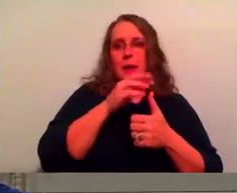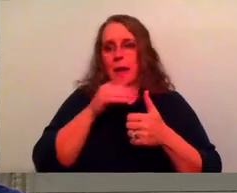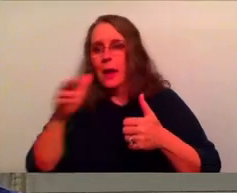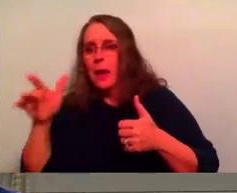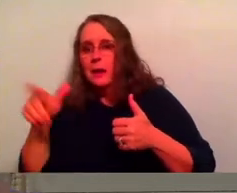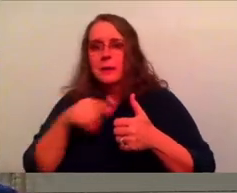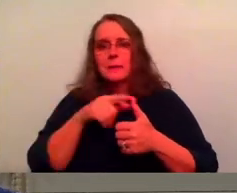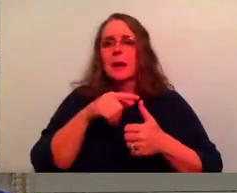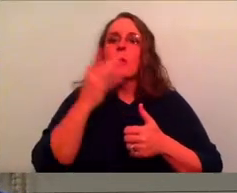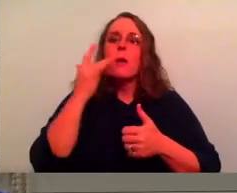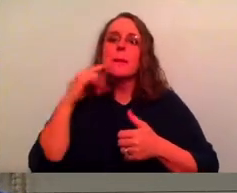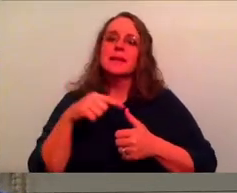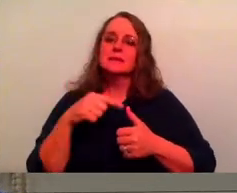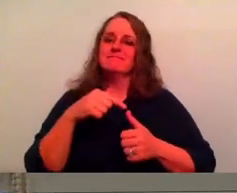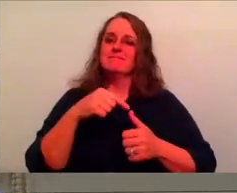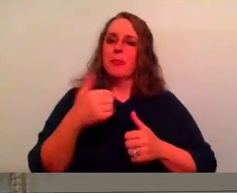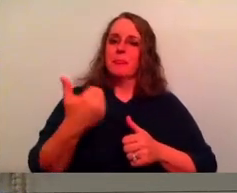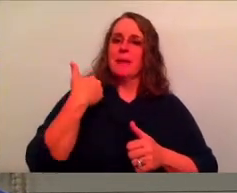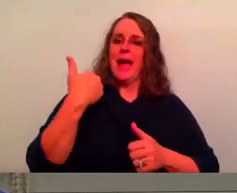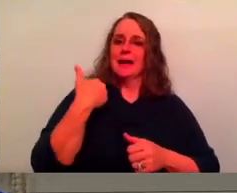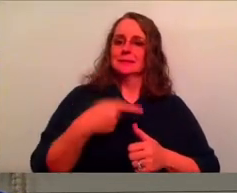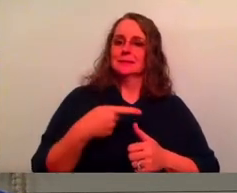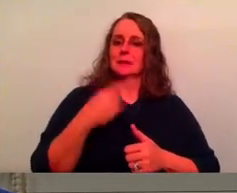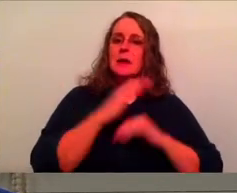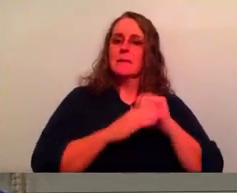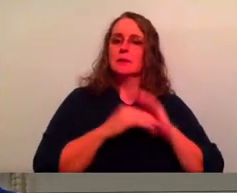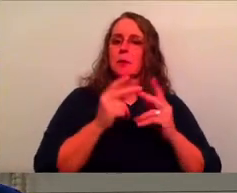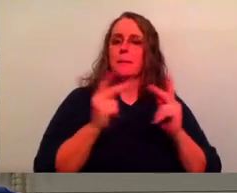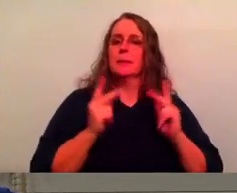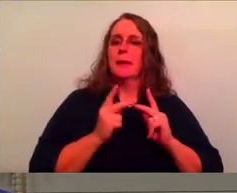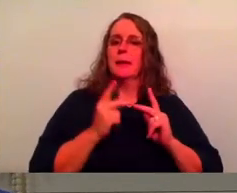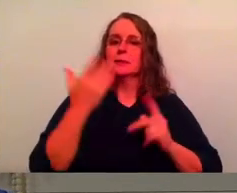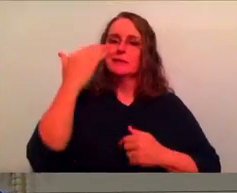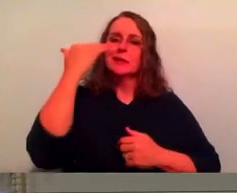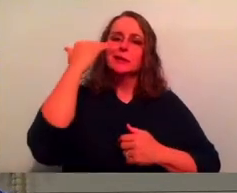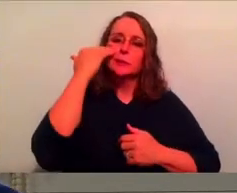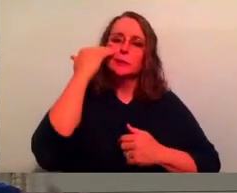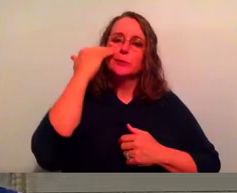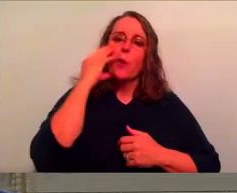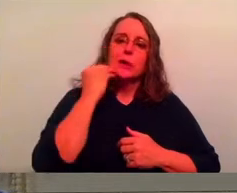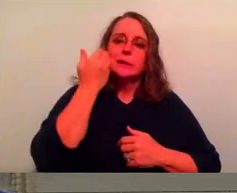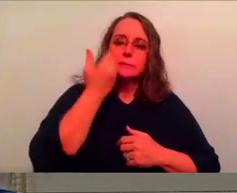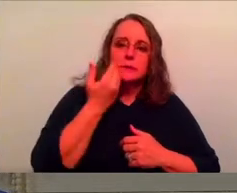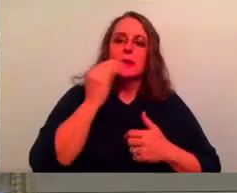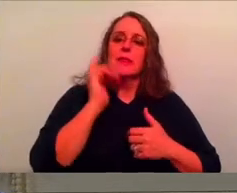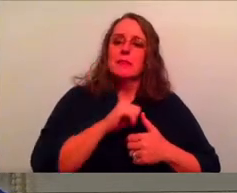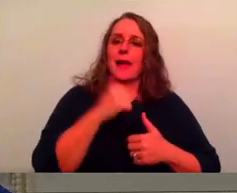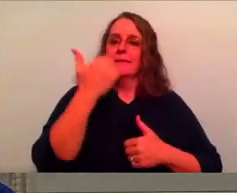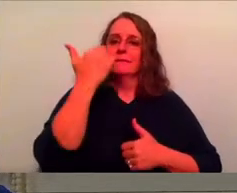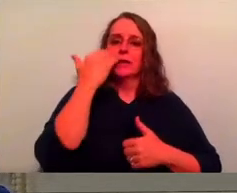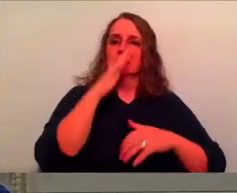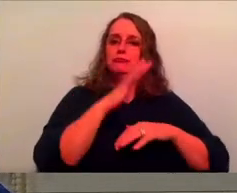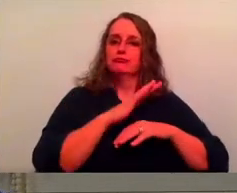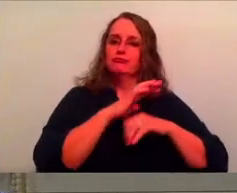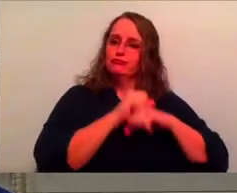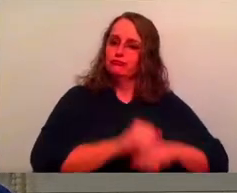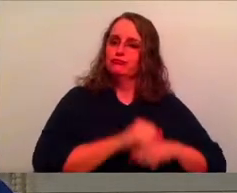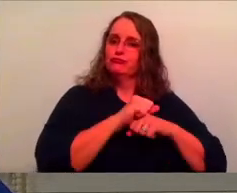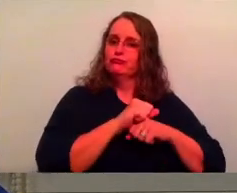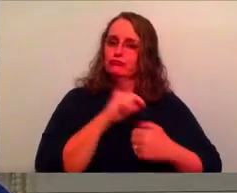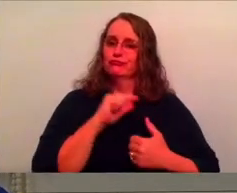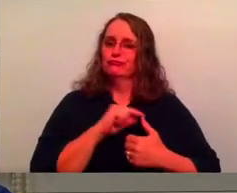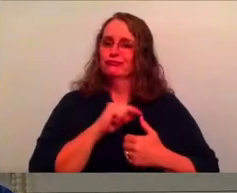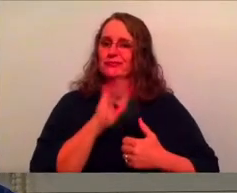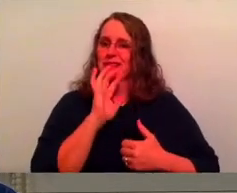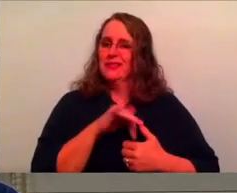a comfortable place. It's known. Um, I don't know about you guys, but when I know something, when I know about it, how it works, I've experienced it. It